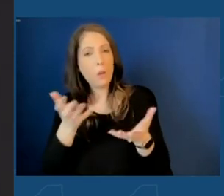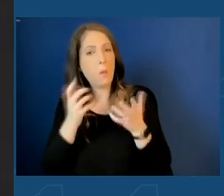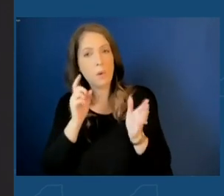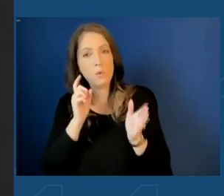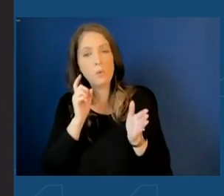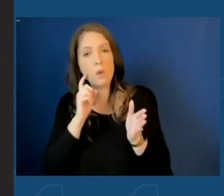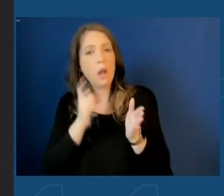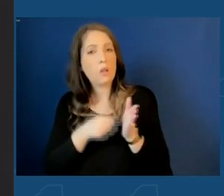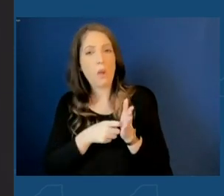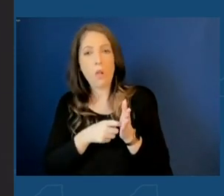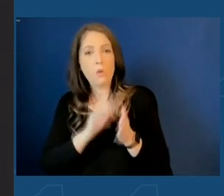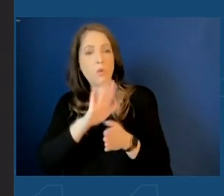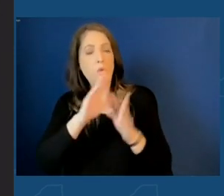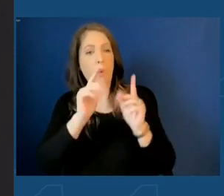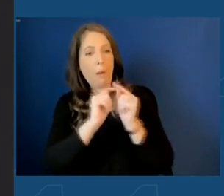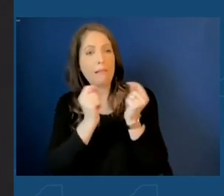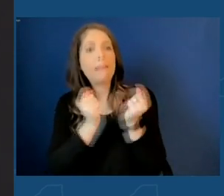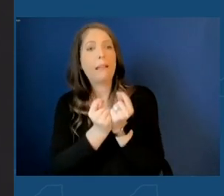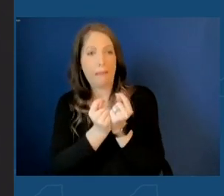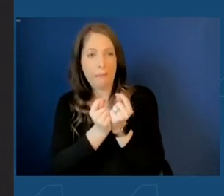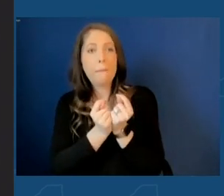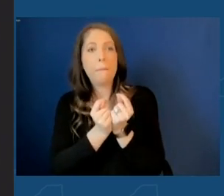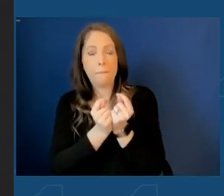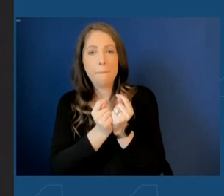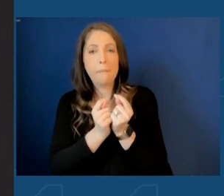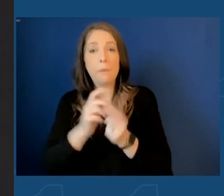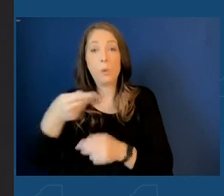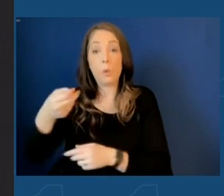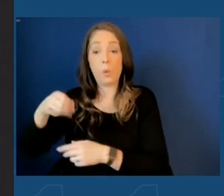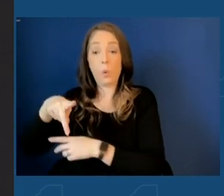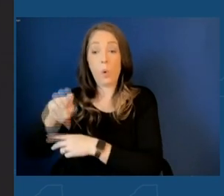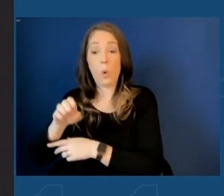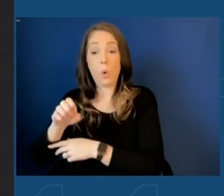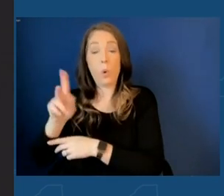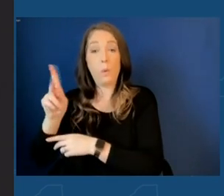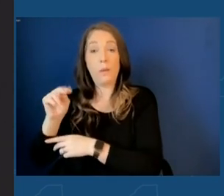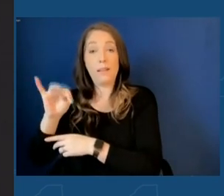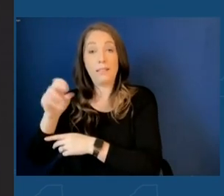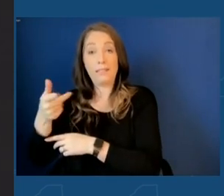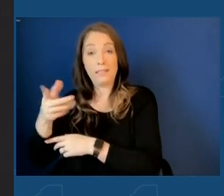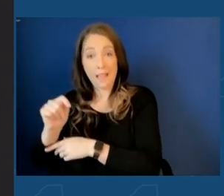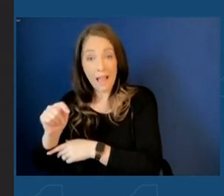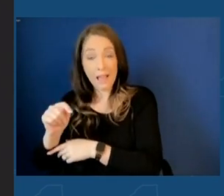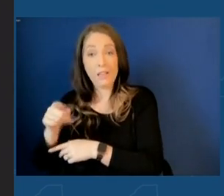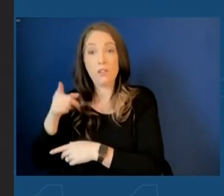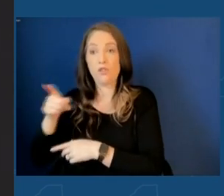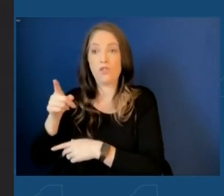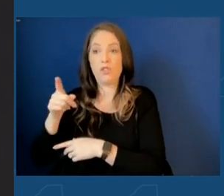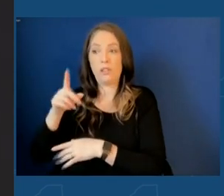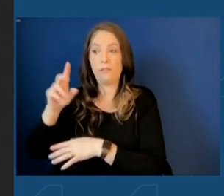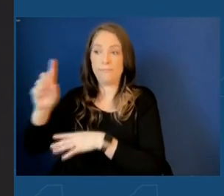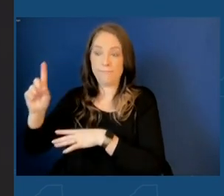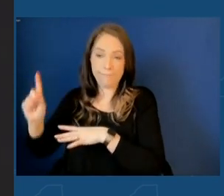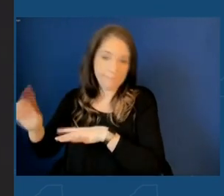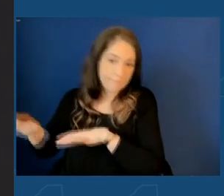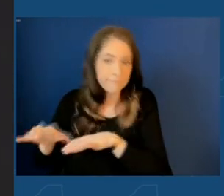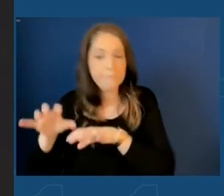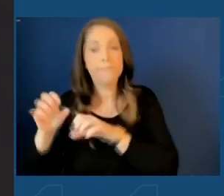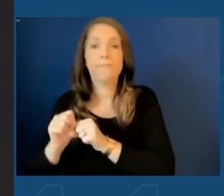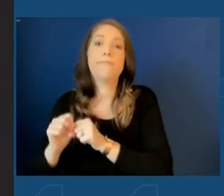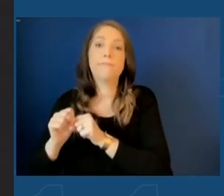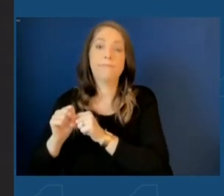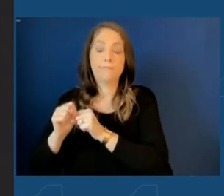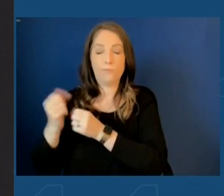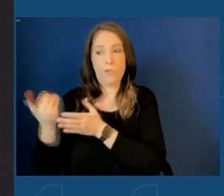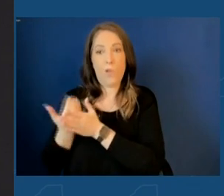the incredible team at ESD, Hope Knight, who stepped into this, very new in our administration, when we saw an opportunity